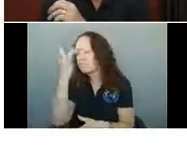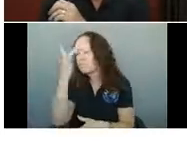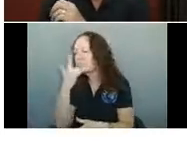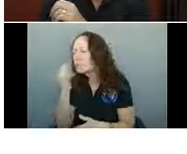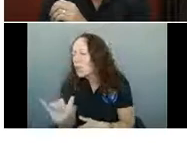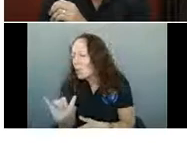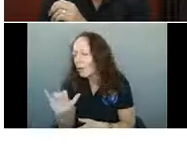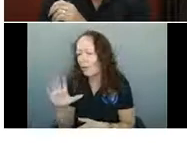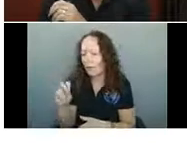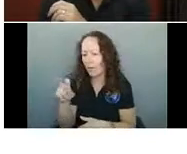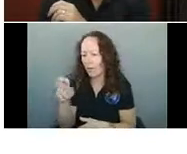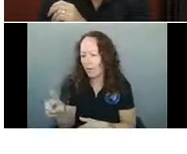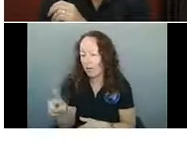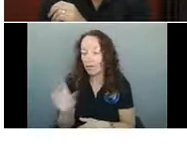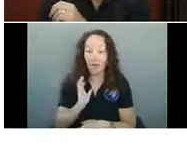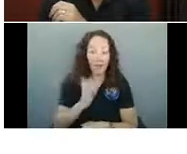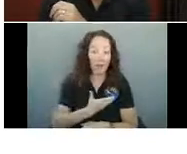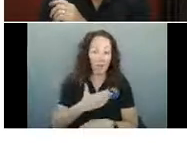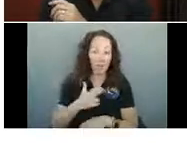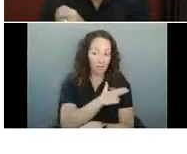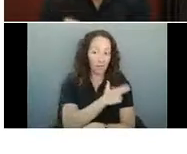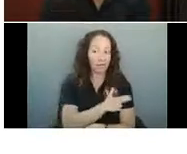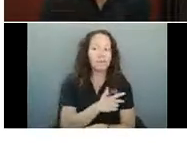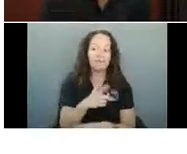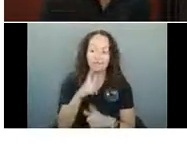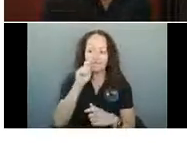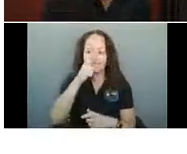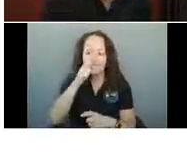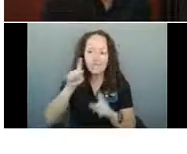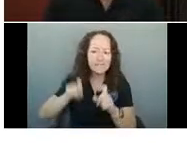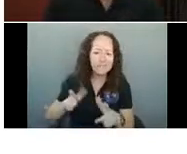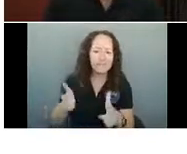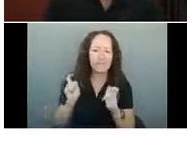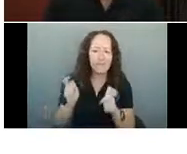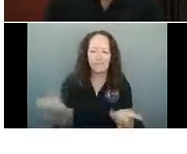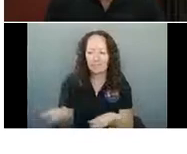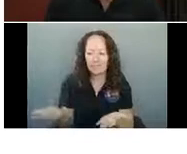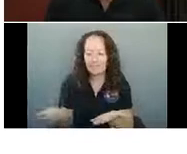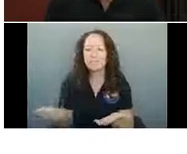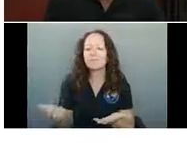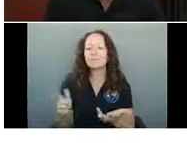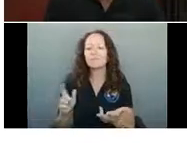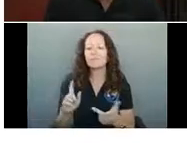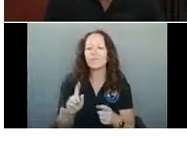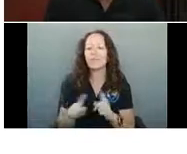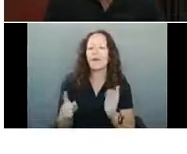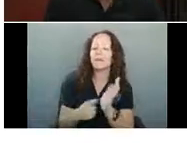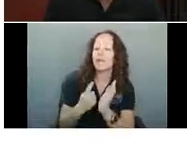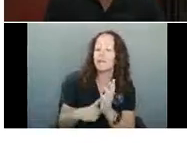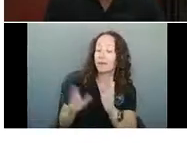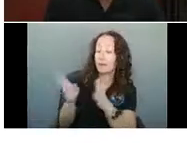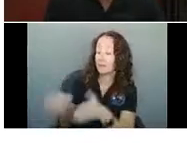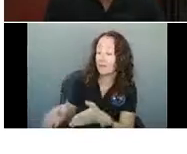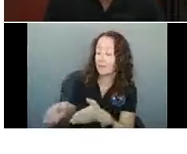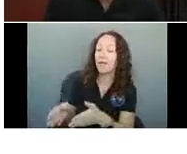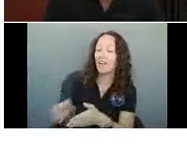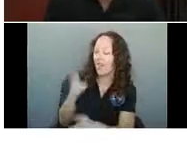for COVID. But some people present with COVID like symptoms and those are counted as well sometimes until a negative test